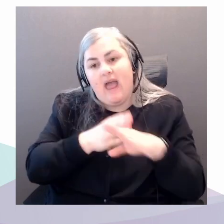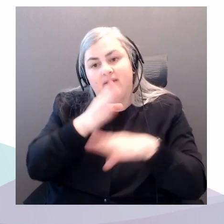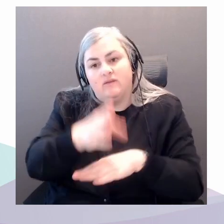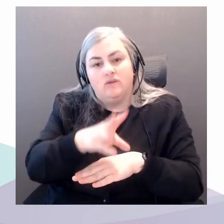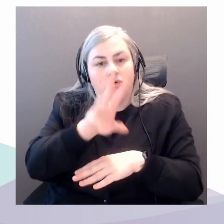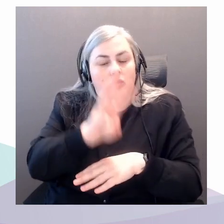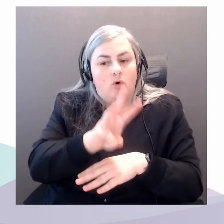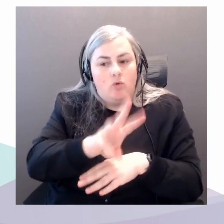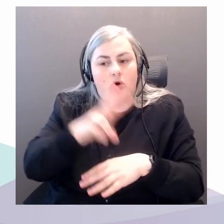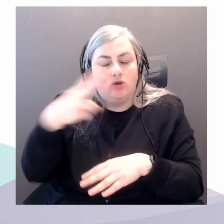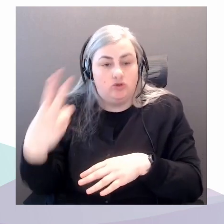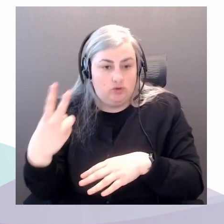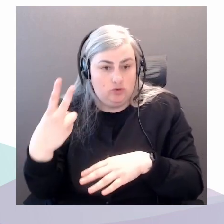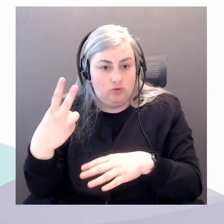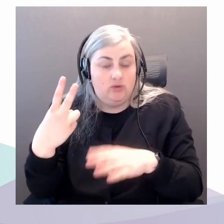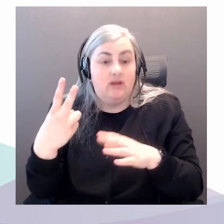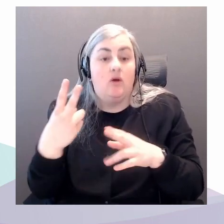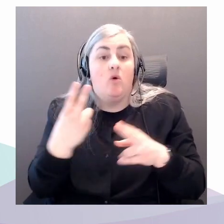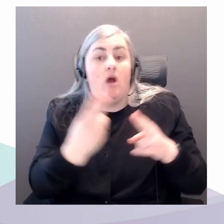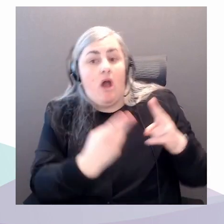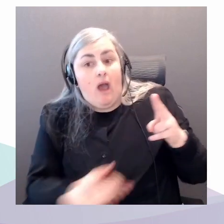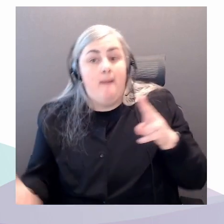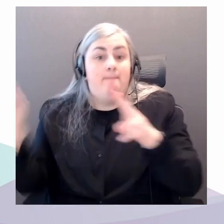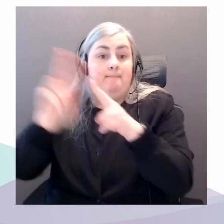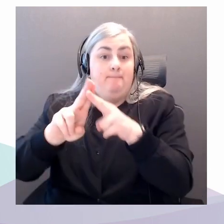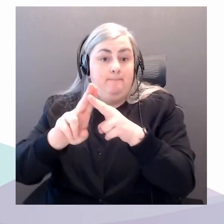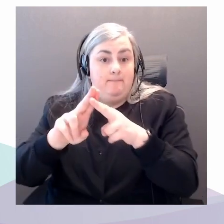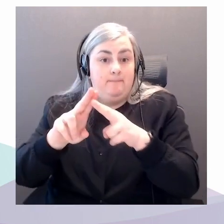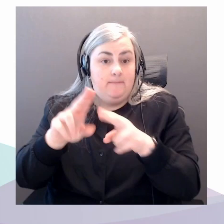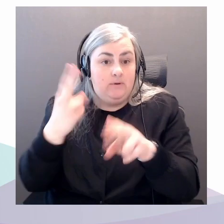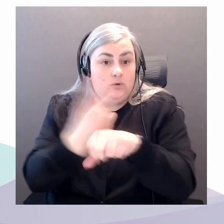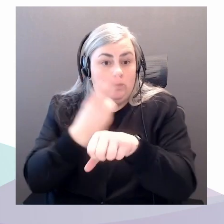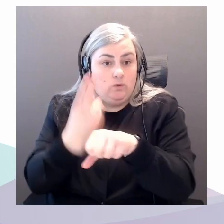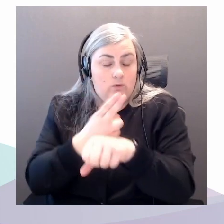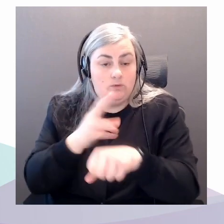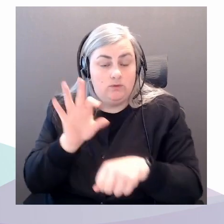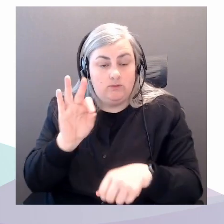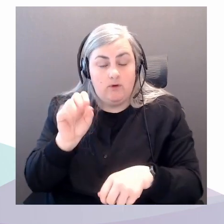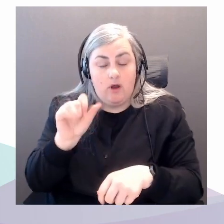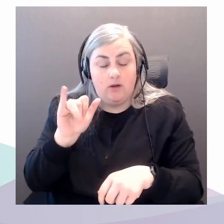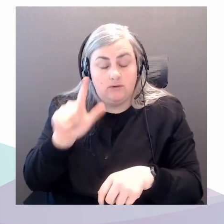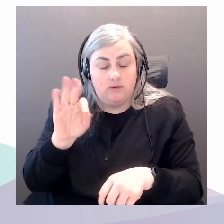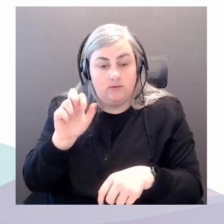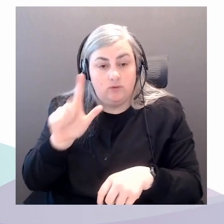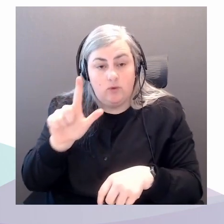but also since the discovery of fossil fuels in the mid 19th century.